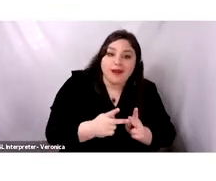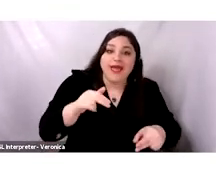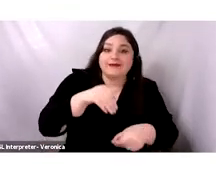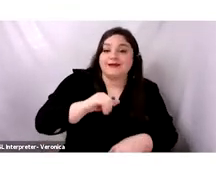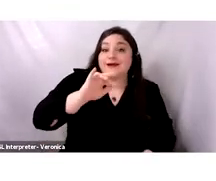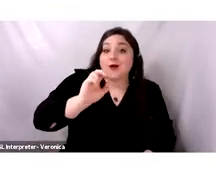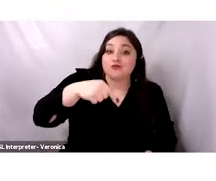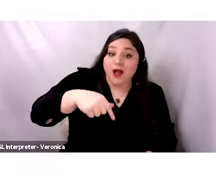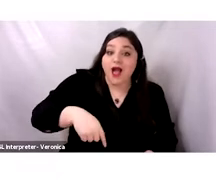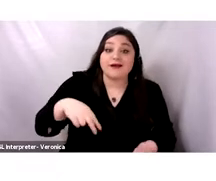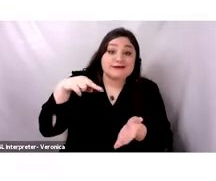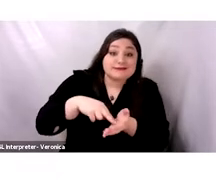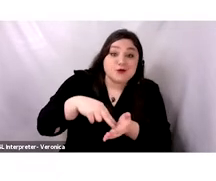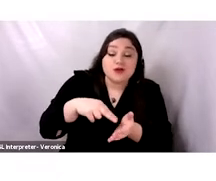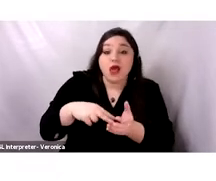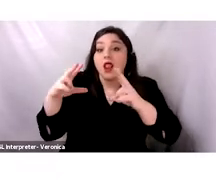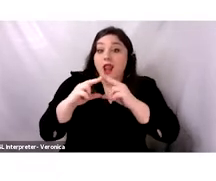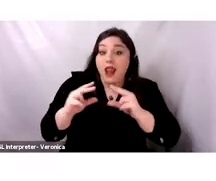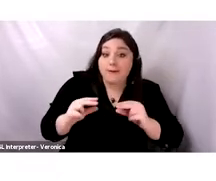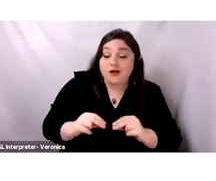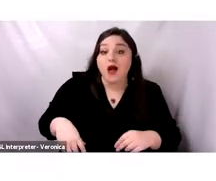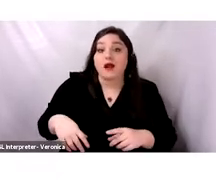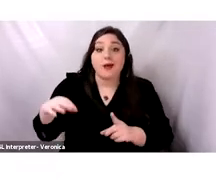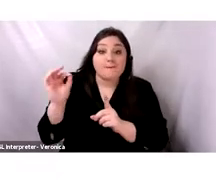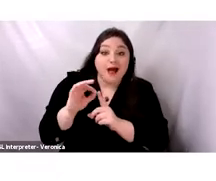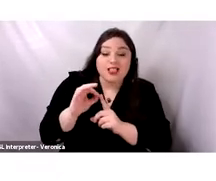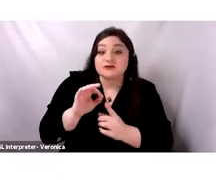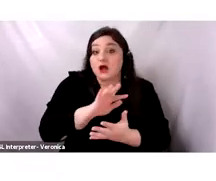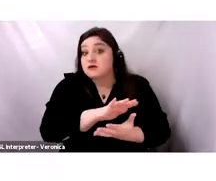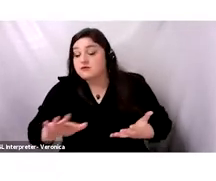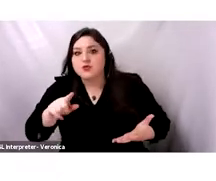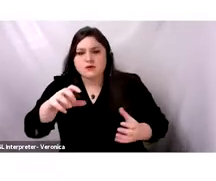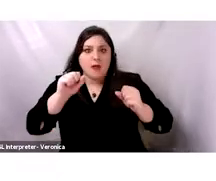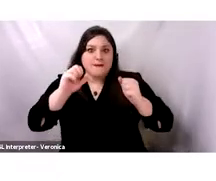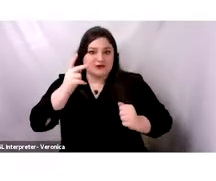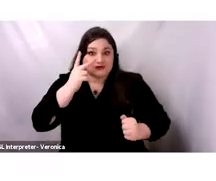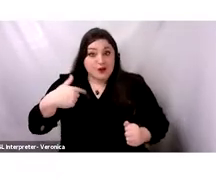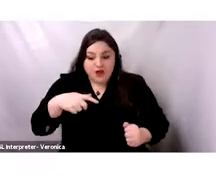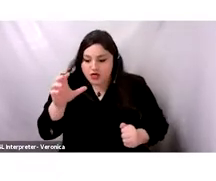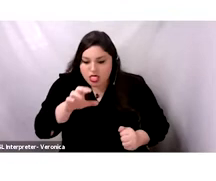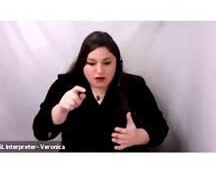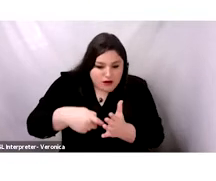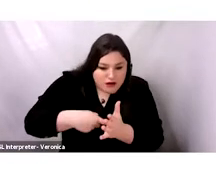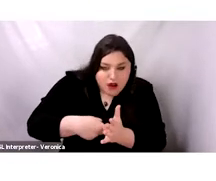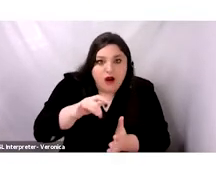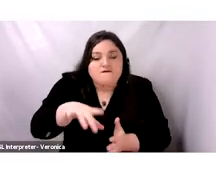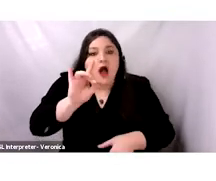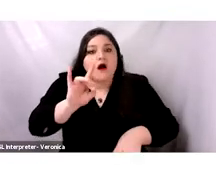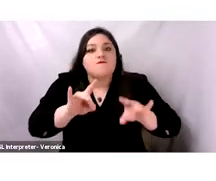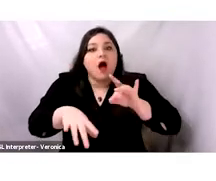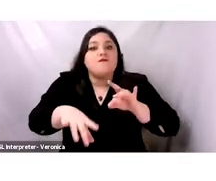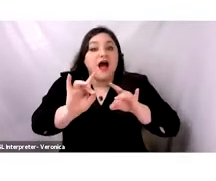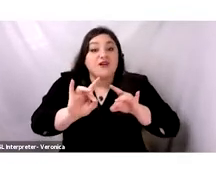Syria, Lebanon, Palestine. And you would be amazed that many of you actually are